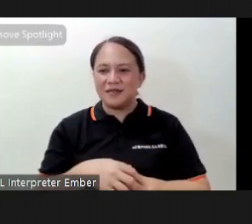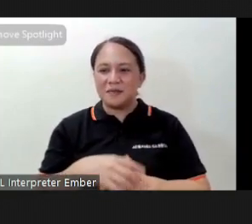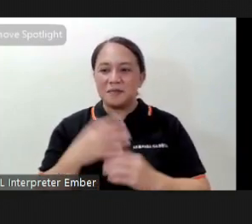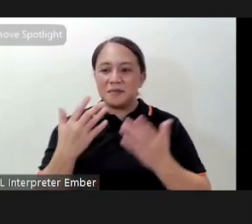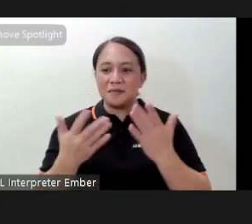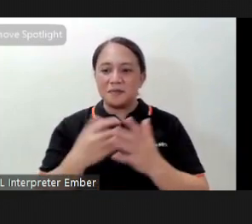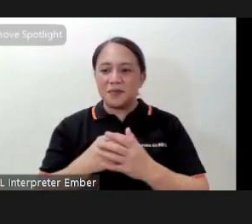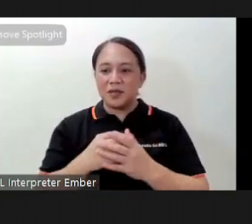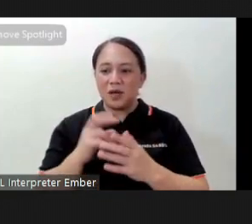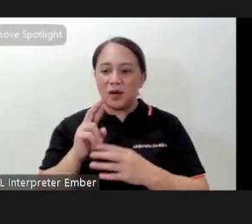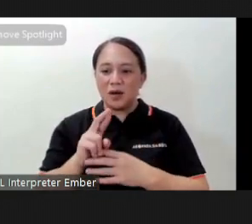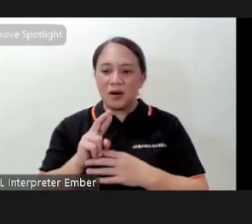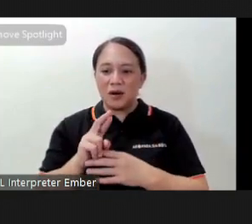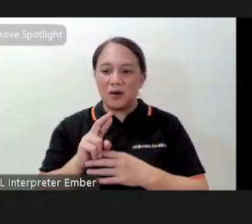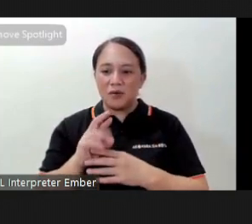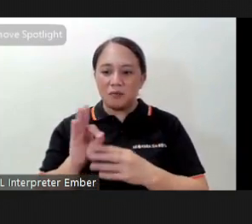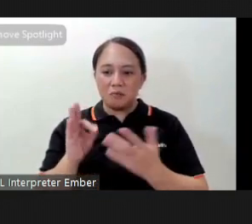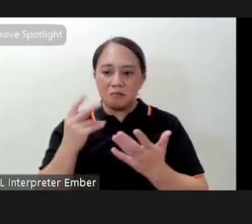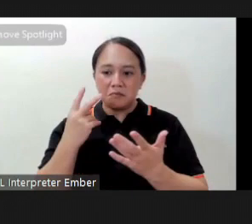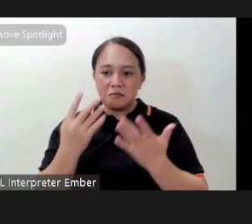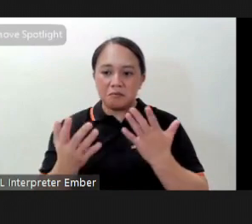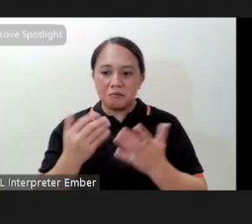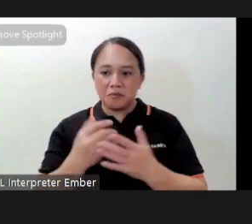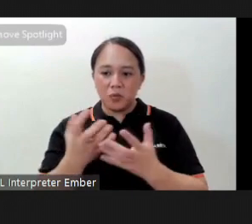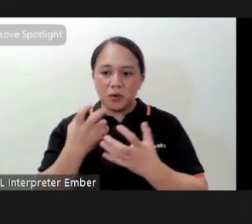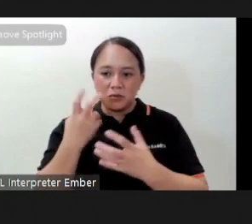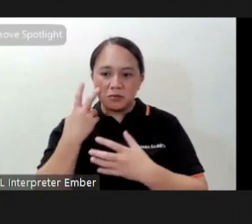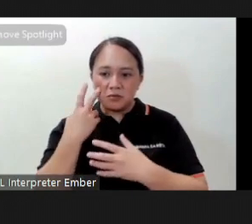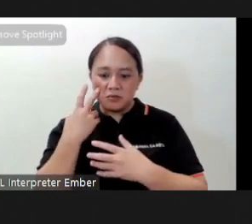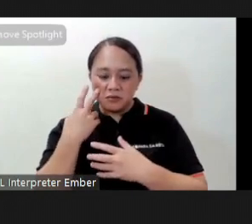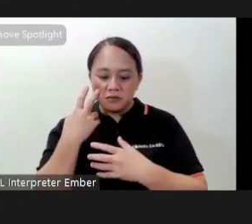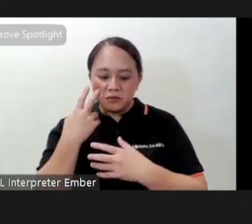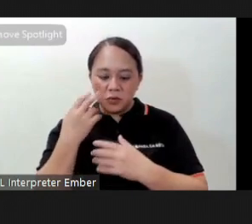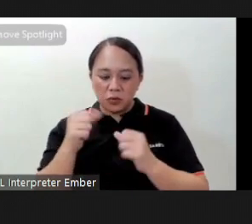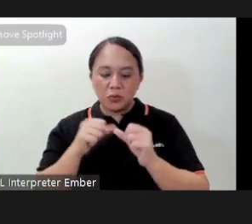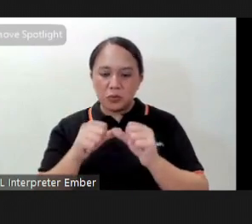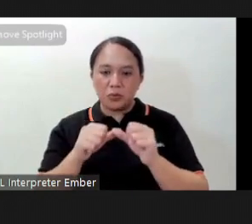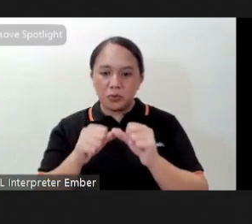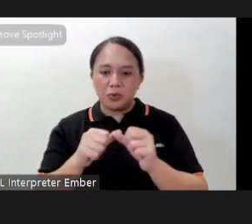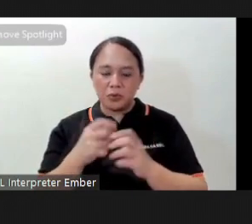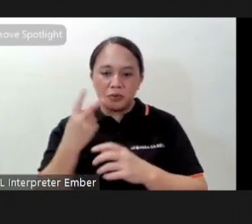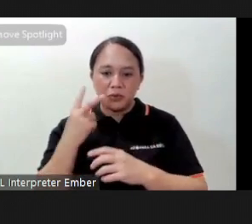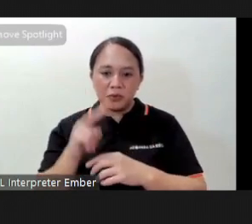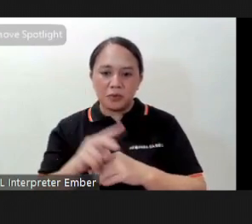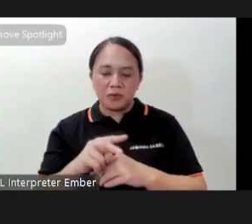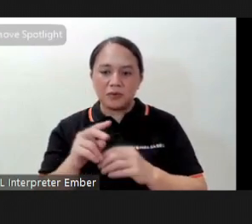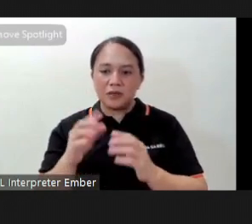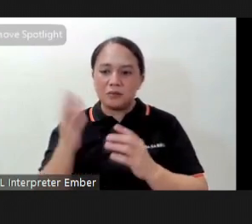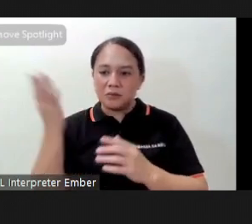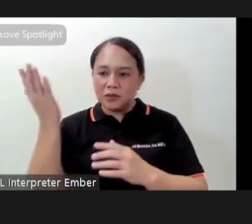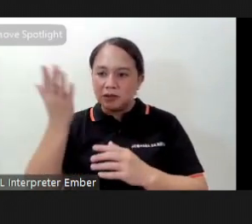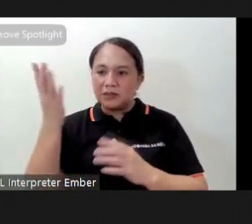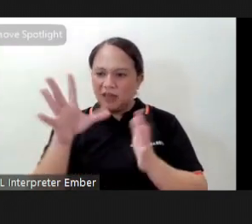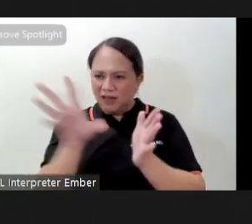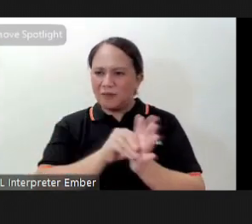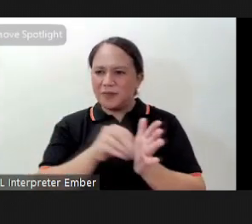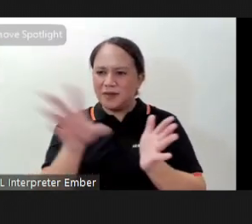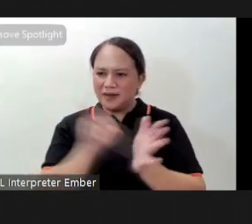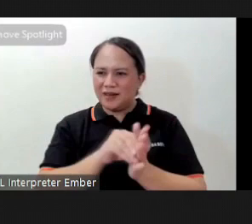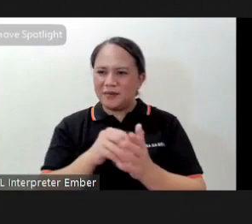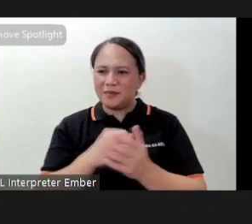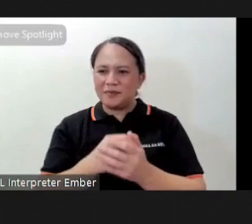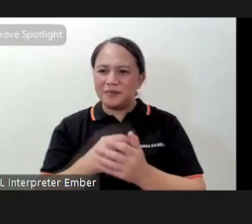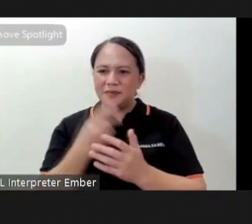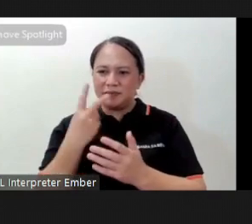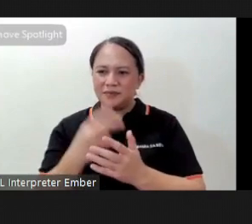this with a rope or without a rope or if you want even with a towel so go ahead if you want while watching this presentation try to imitate this pattern and during